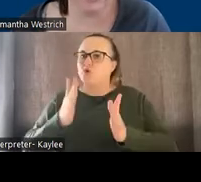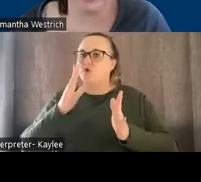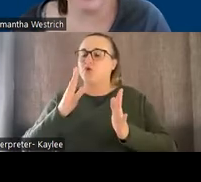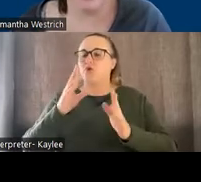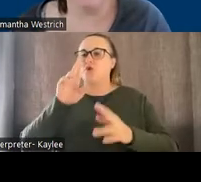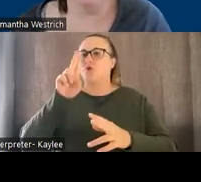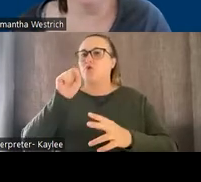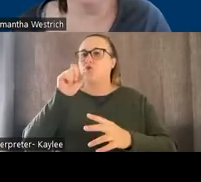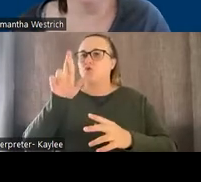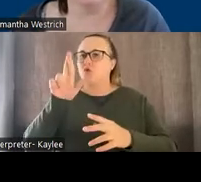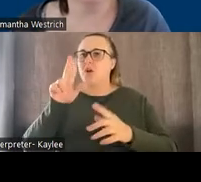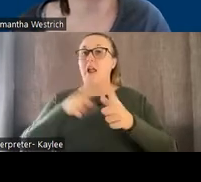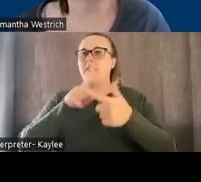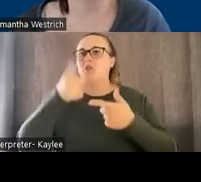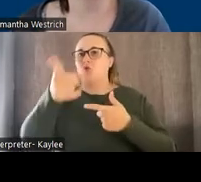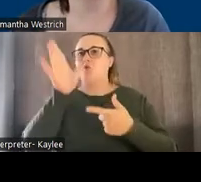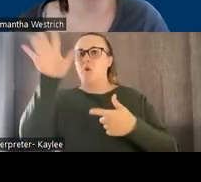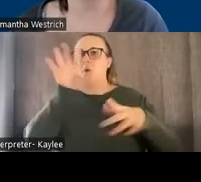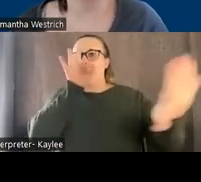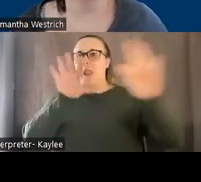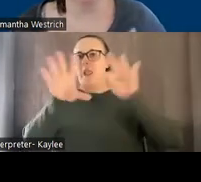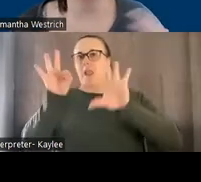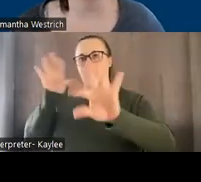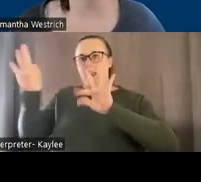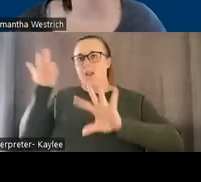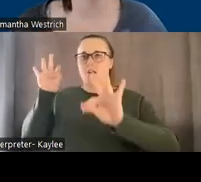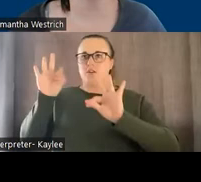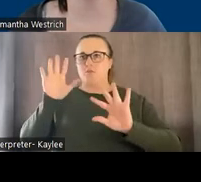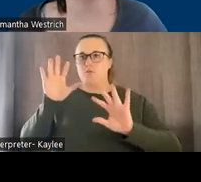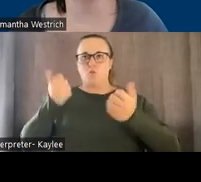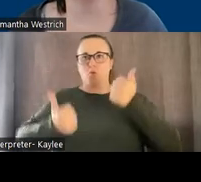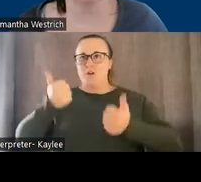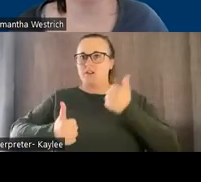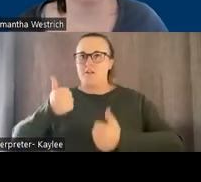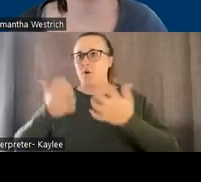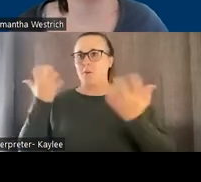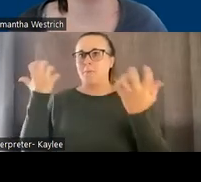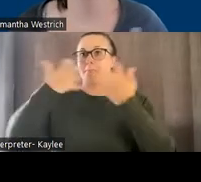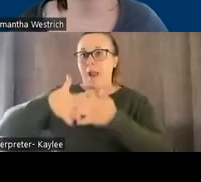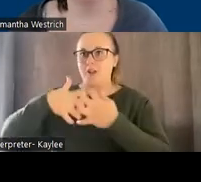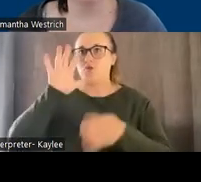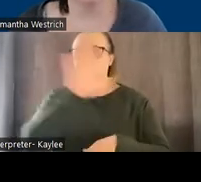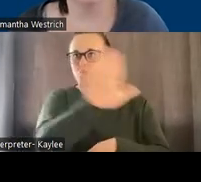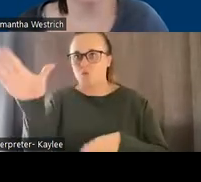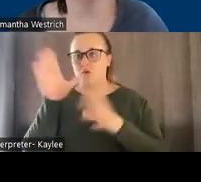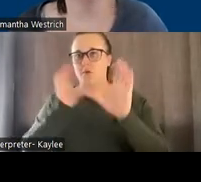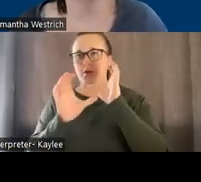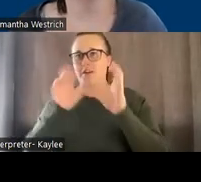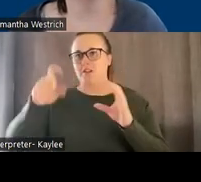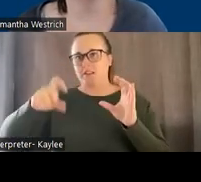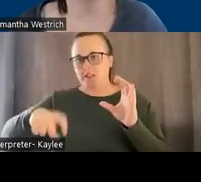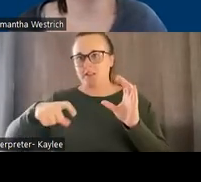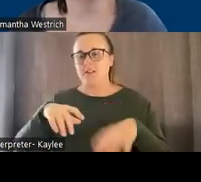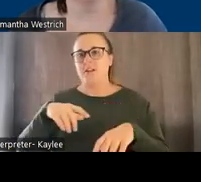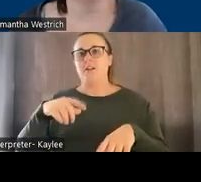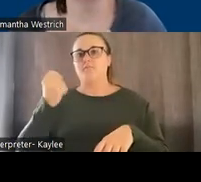language. So it's really user friendly and kind of prompts you when you're when you're first starting out again, highly recommend working